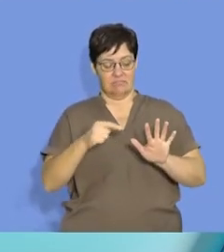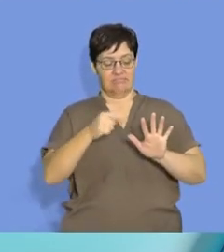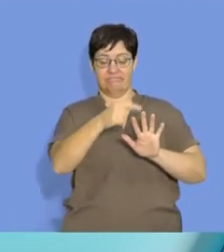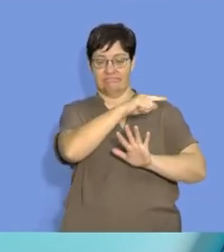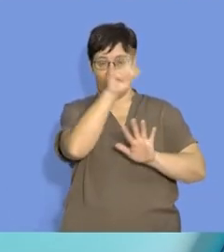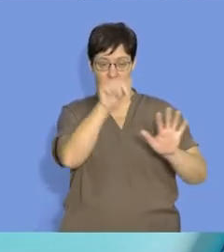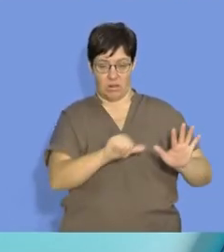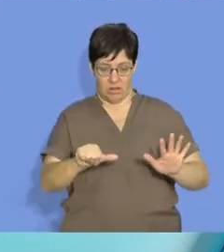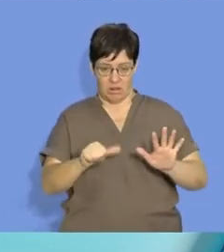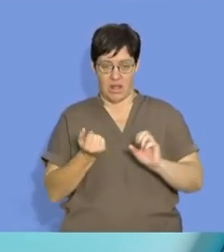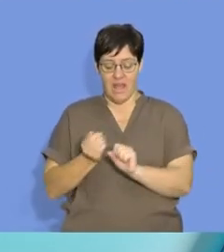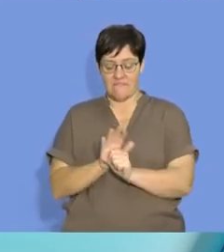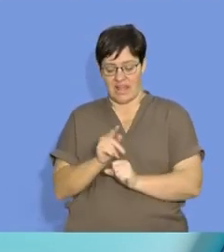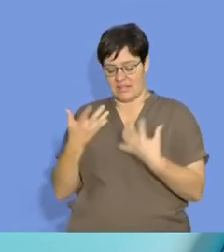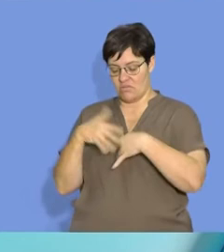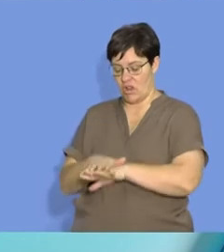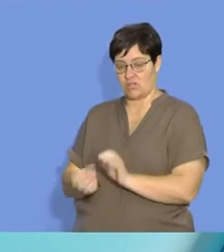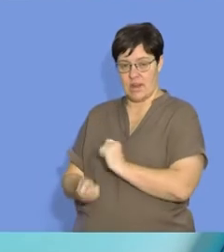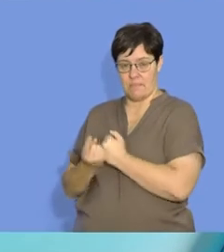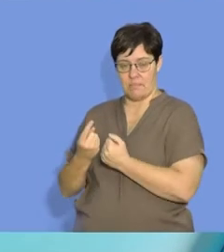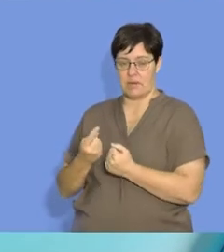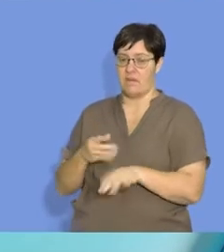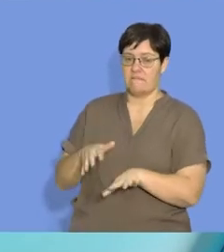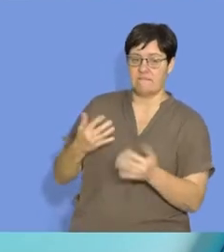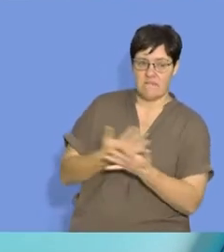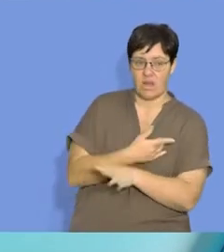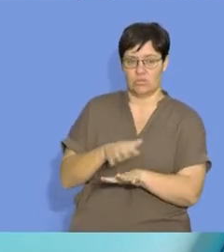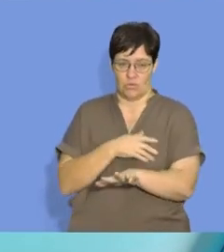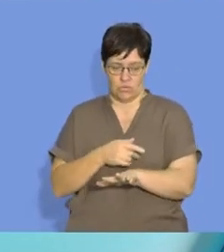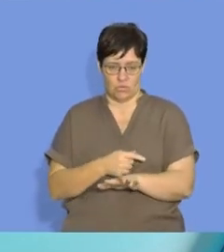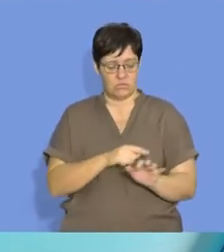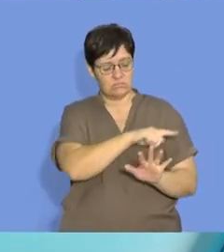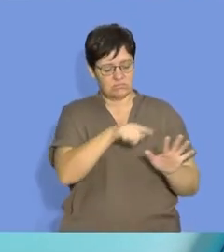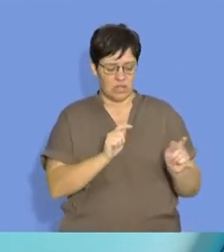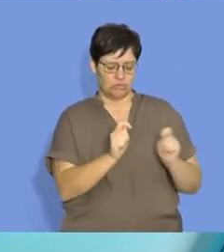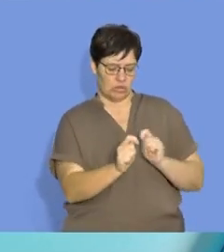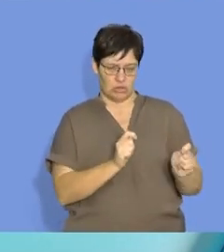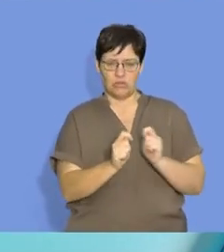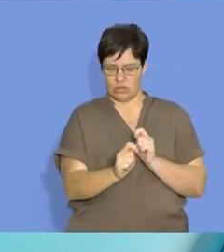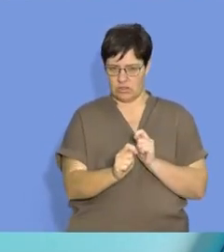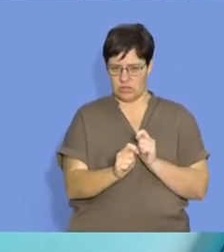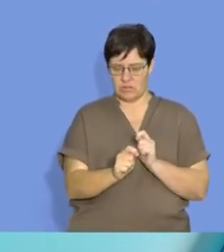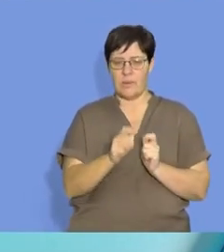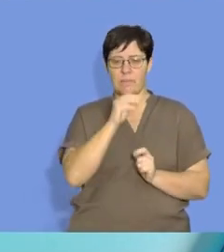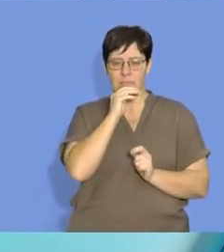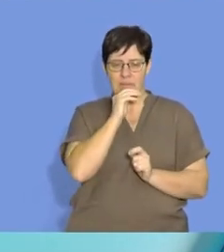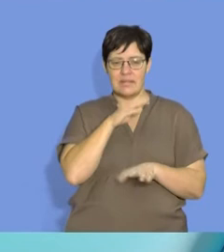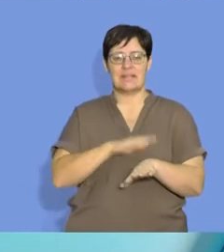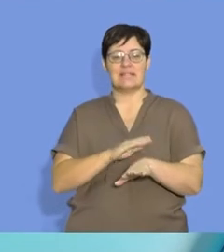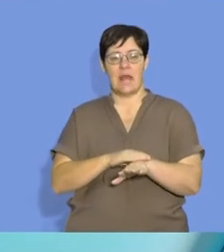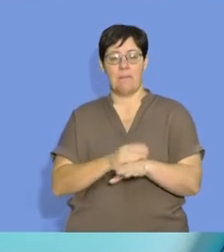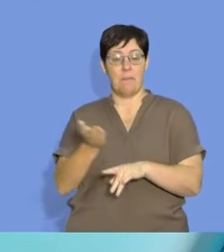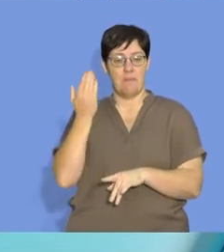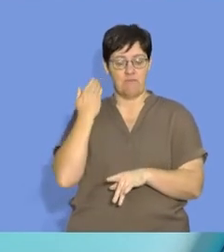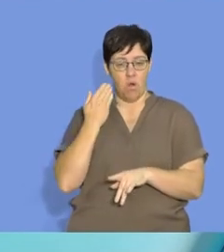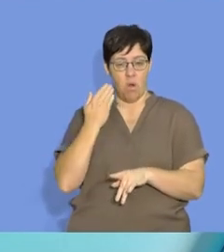the rate of the reaction. These six factors can be altered, and that will then change the time that the reaction takes place.